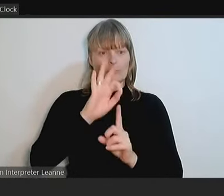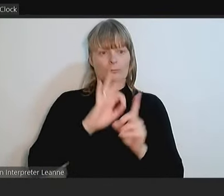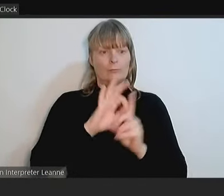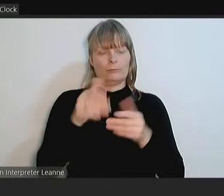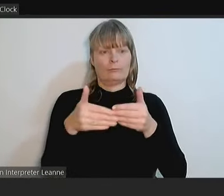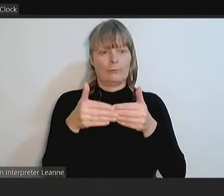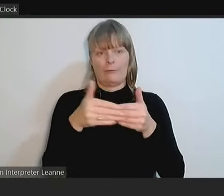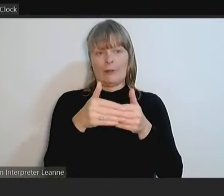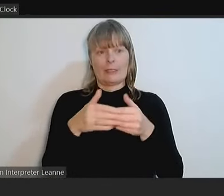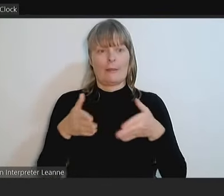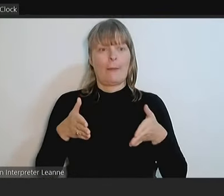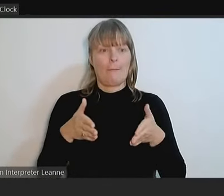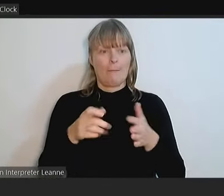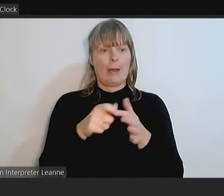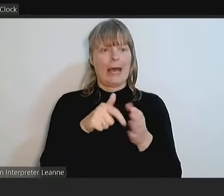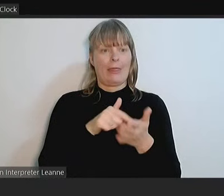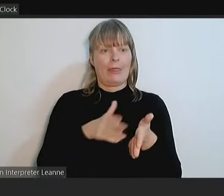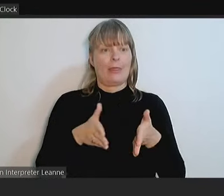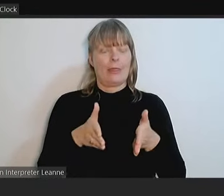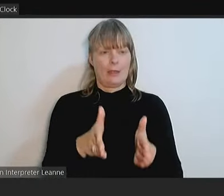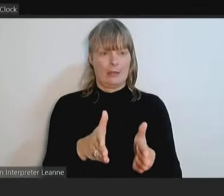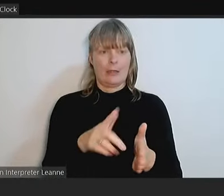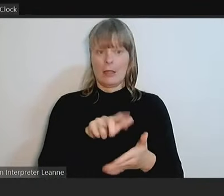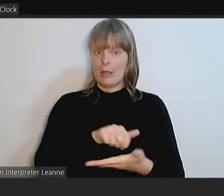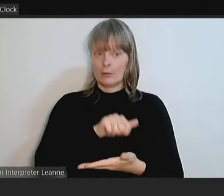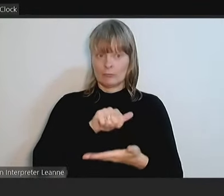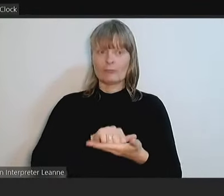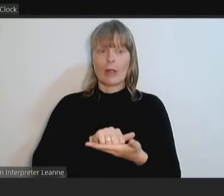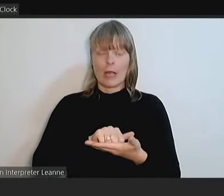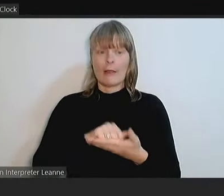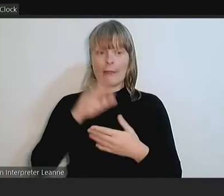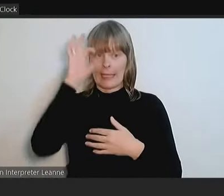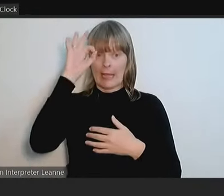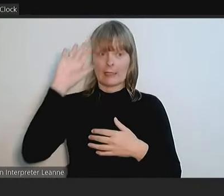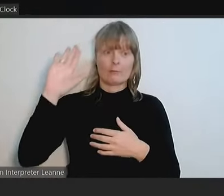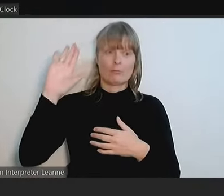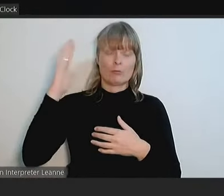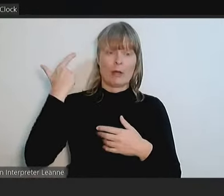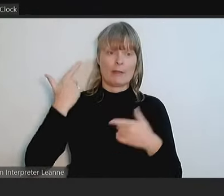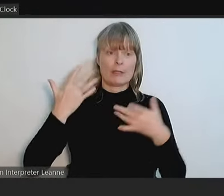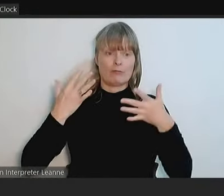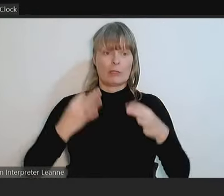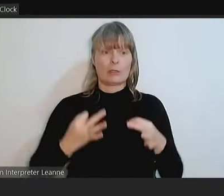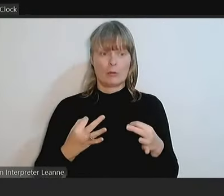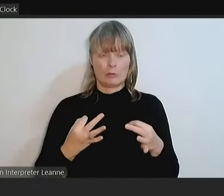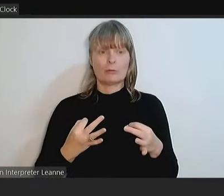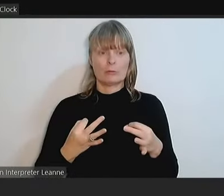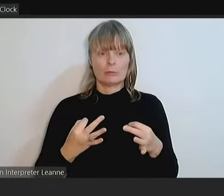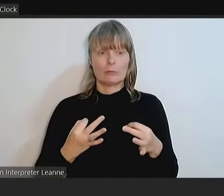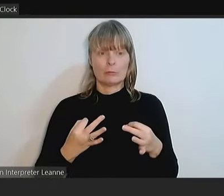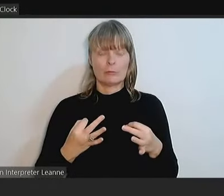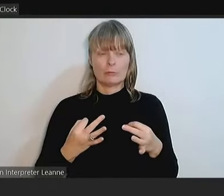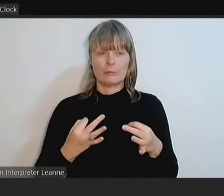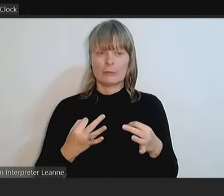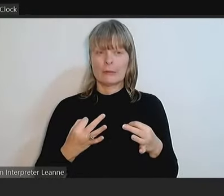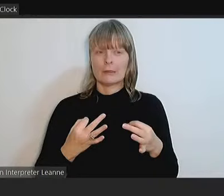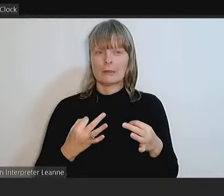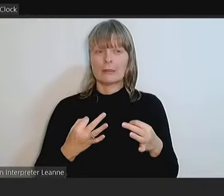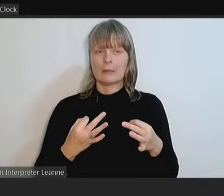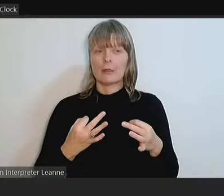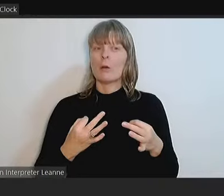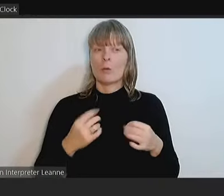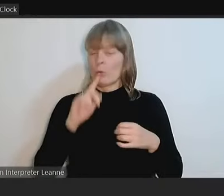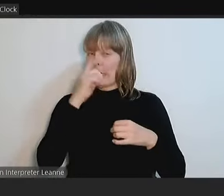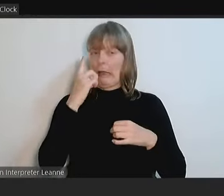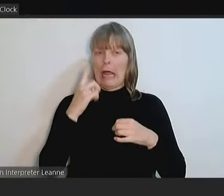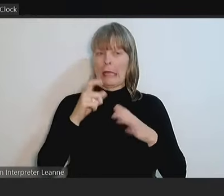And it's correct that the councillor's previous resolution means that we are instructed administratively to do no work until all